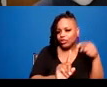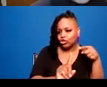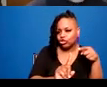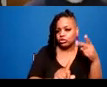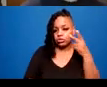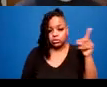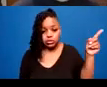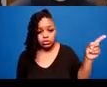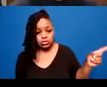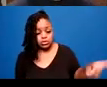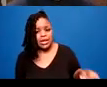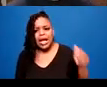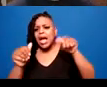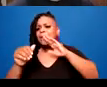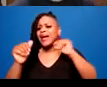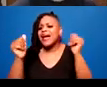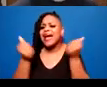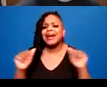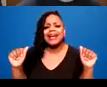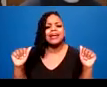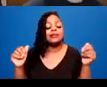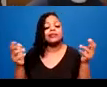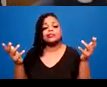Triggers might be any transitional time,